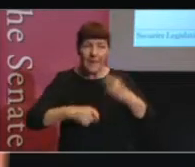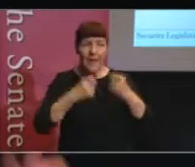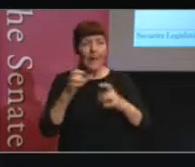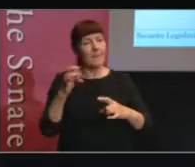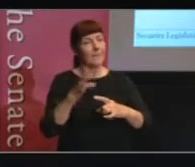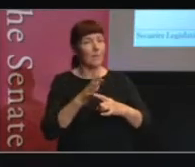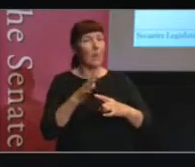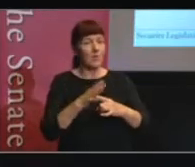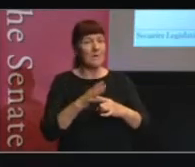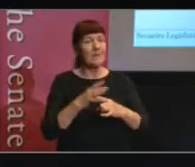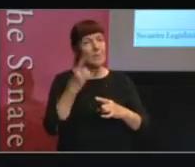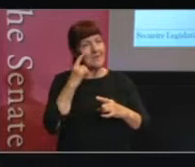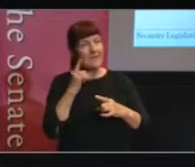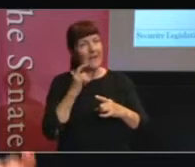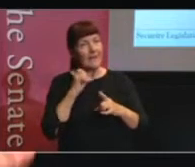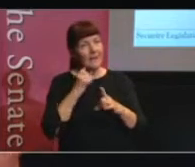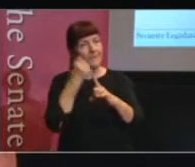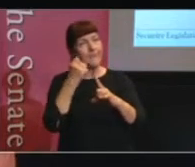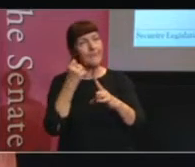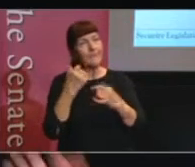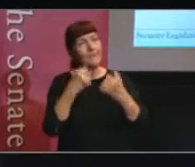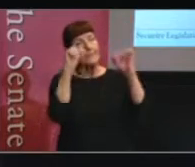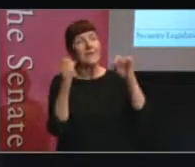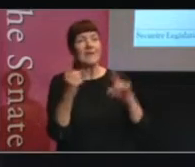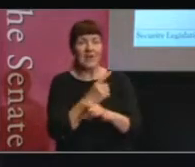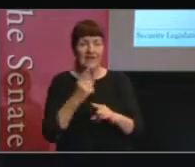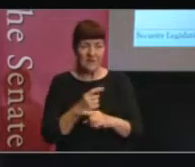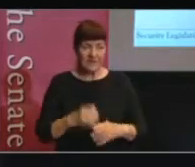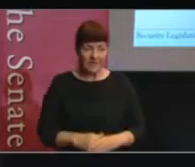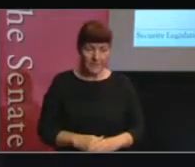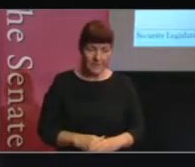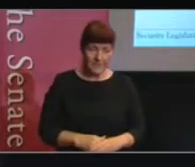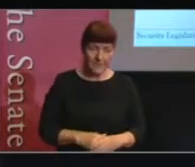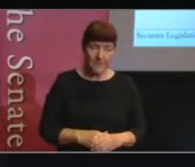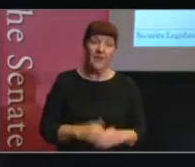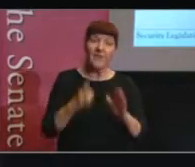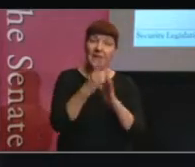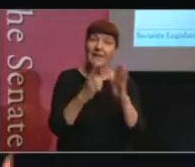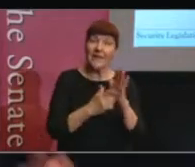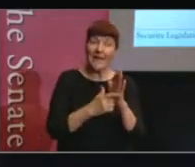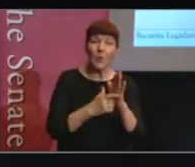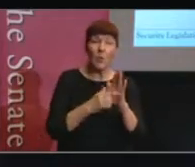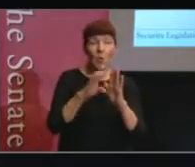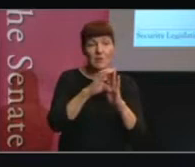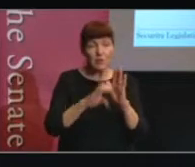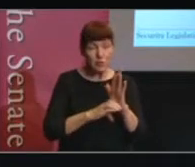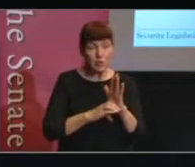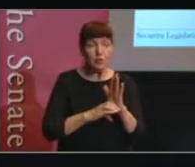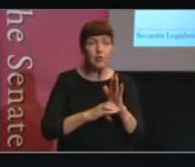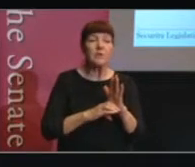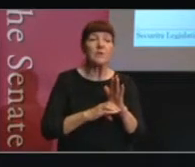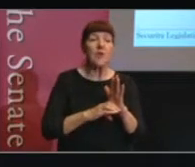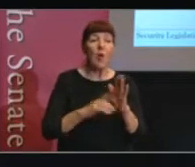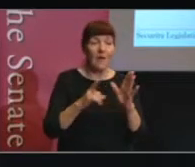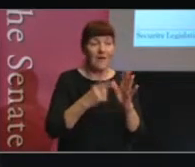changes that we saw. The legal constitutional affairs committee that's the LCA committee in this